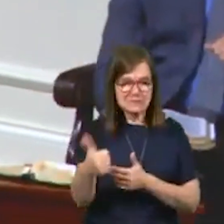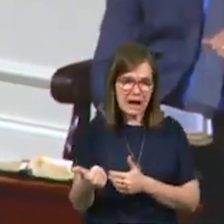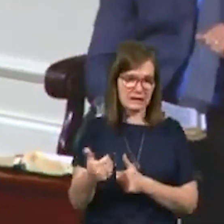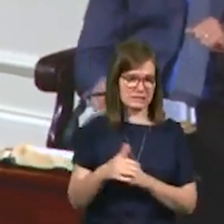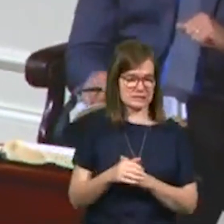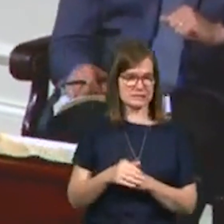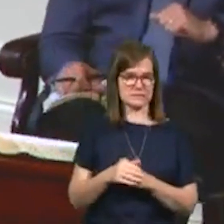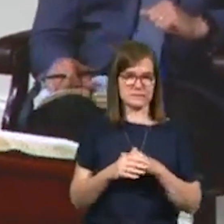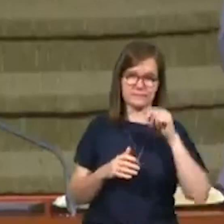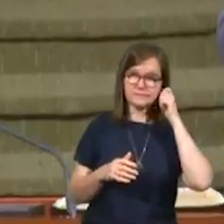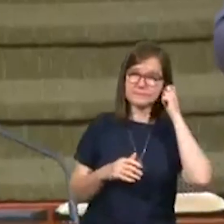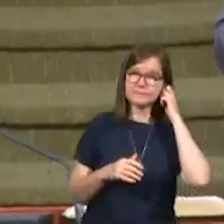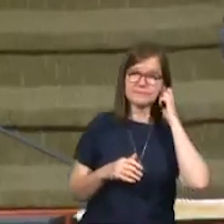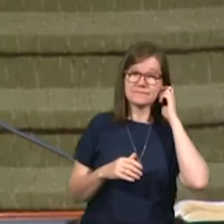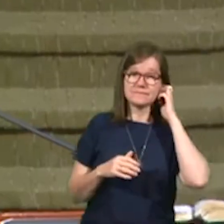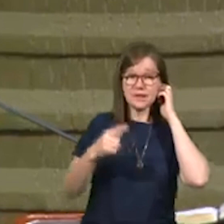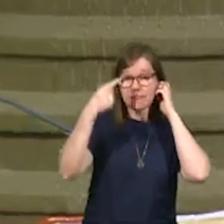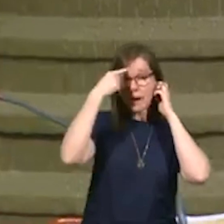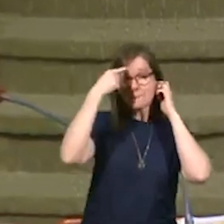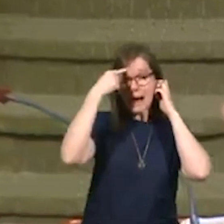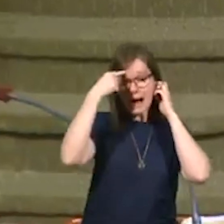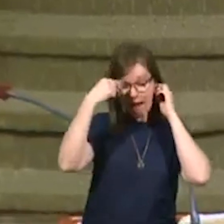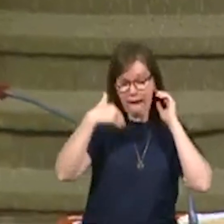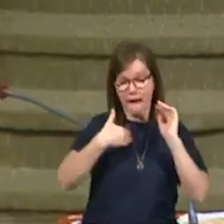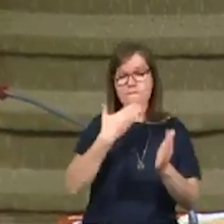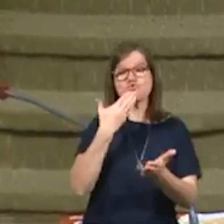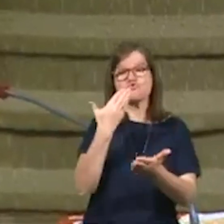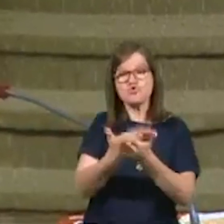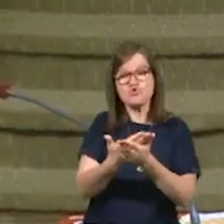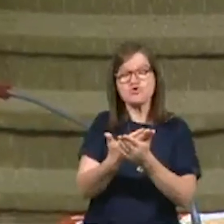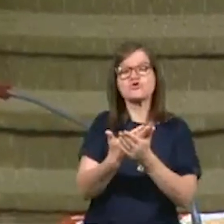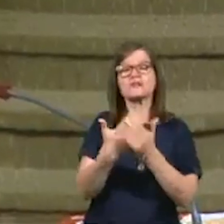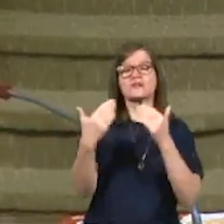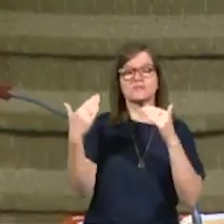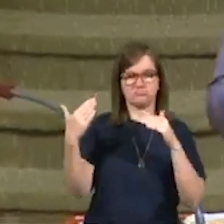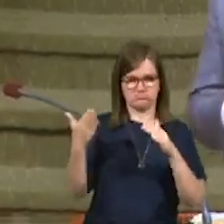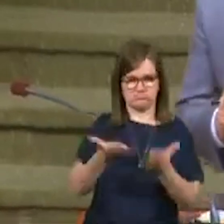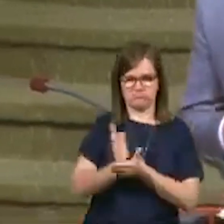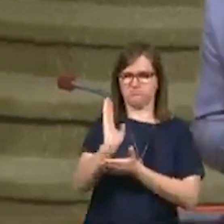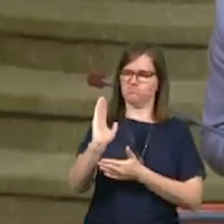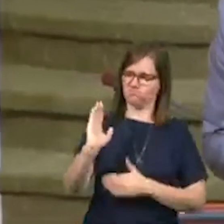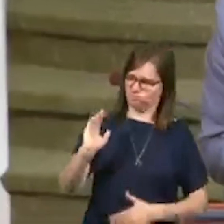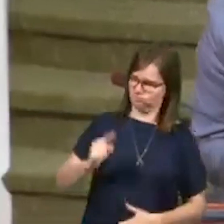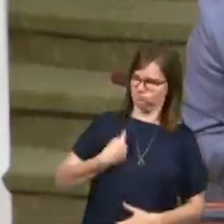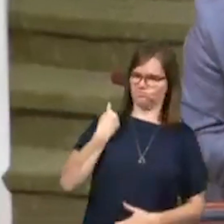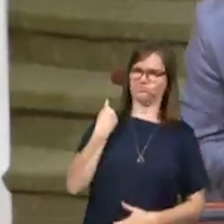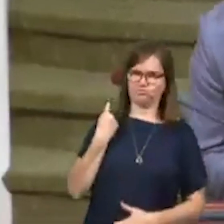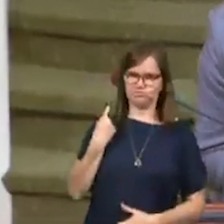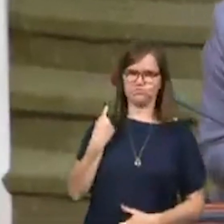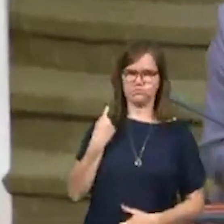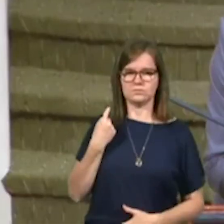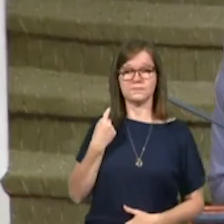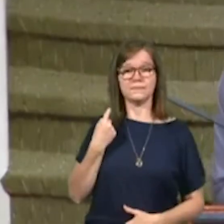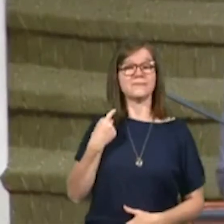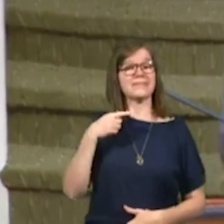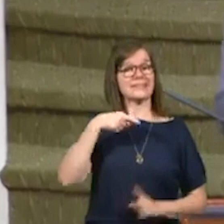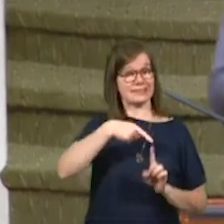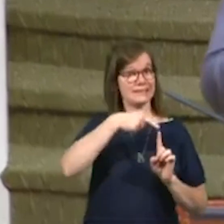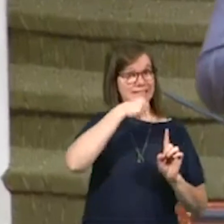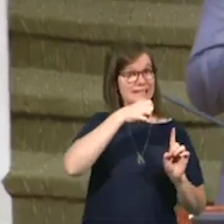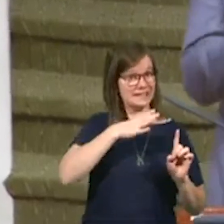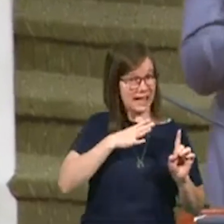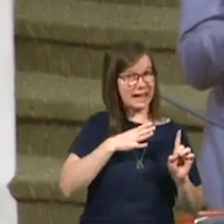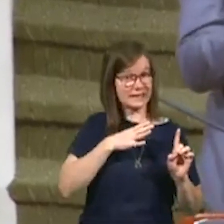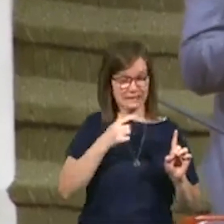Lord. And in their mind, they've got some good, justifiable reason. I want you to understand that this lady,